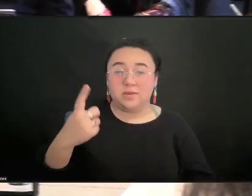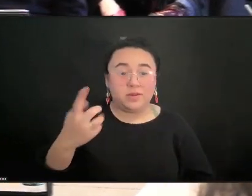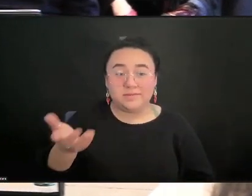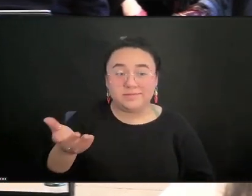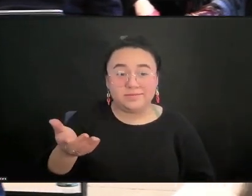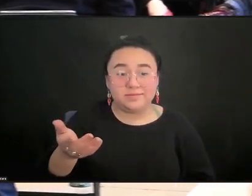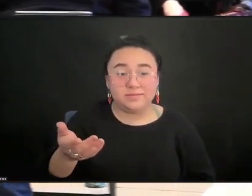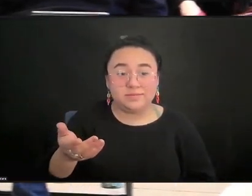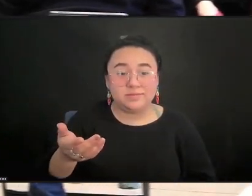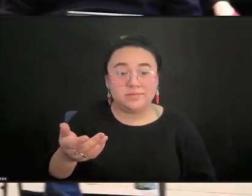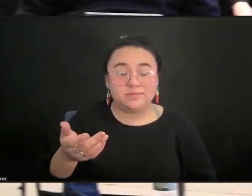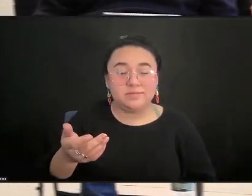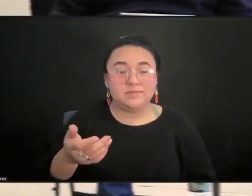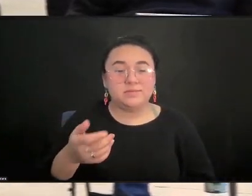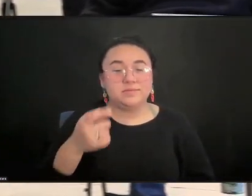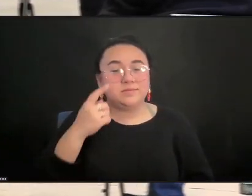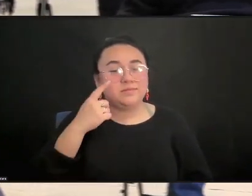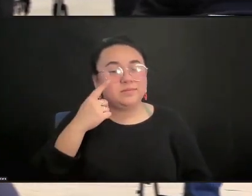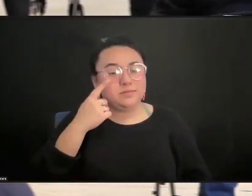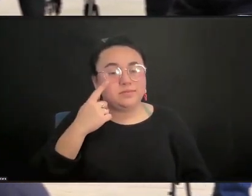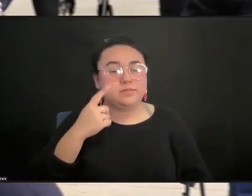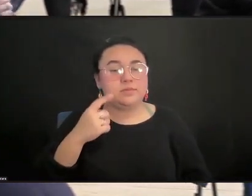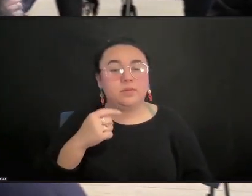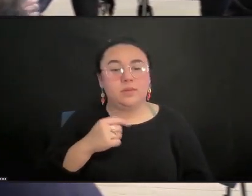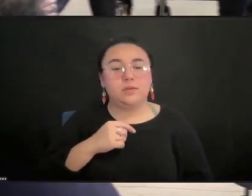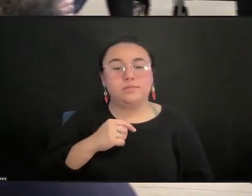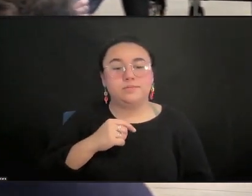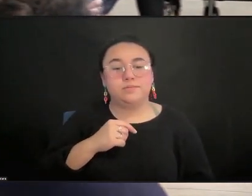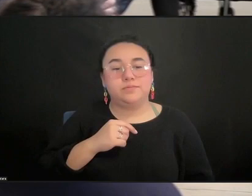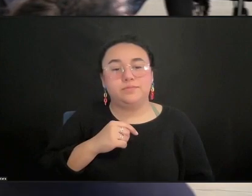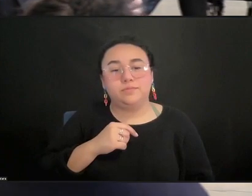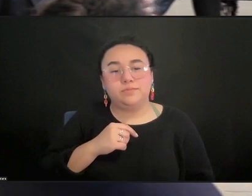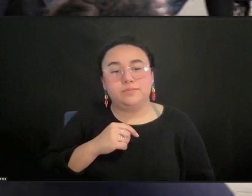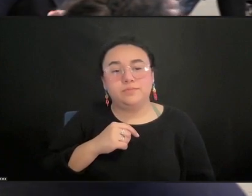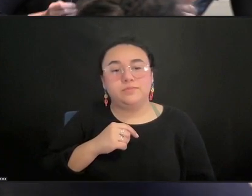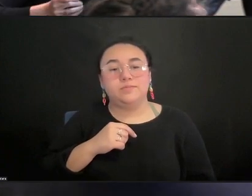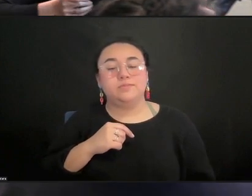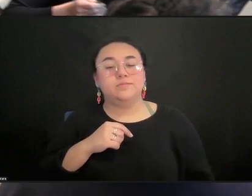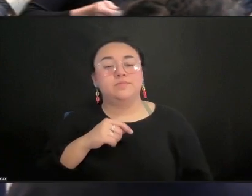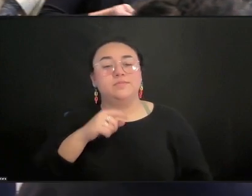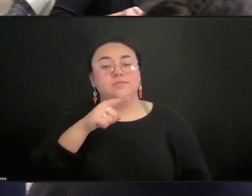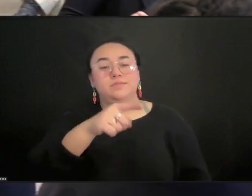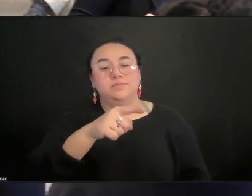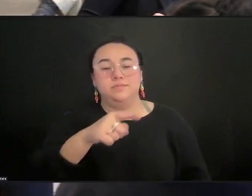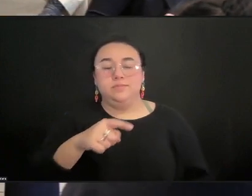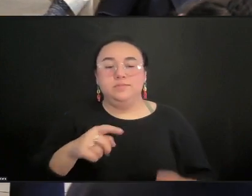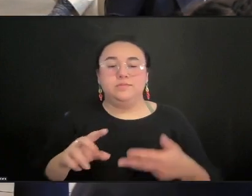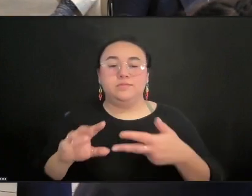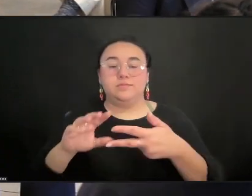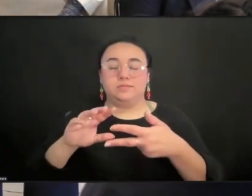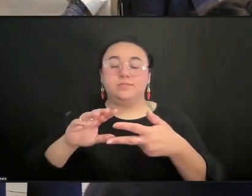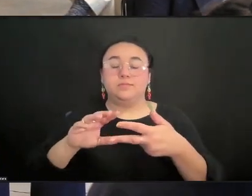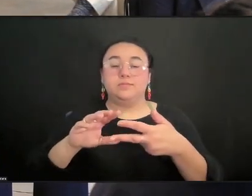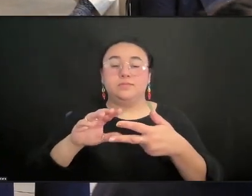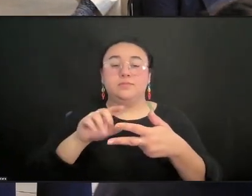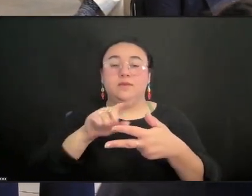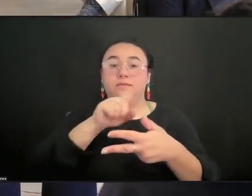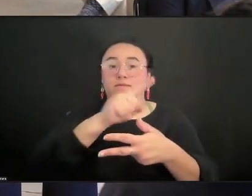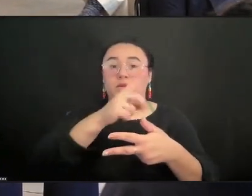In the combining questions one and two, what have we learned to date and changes for the better?